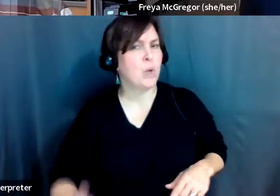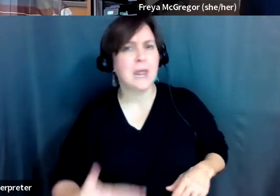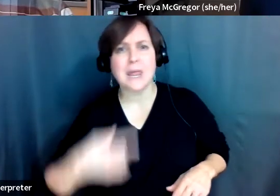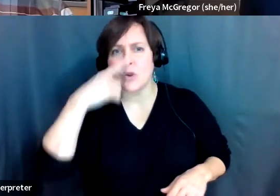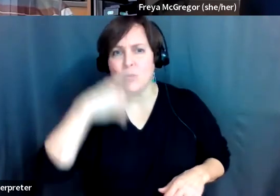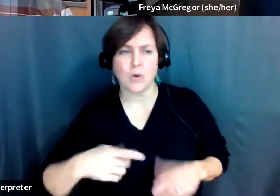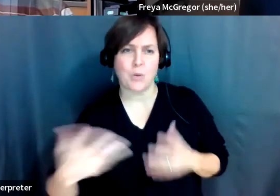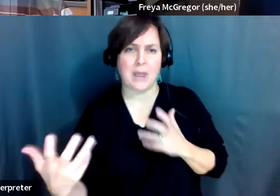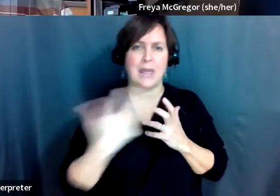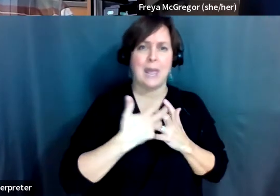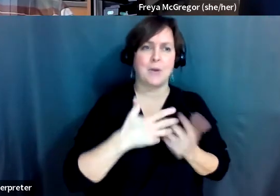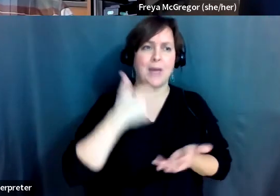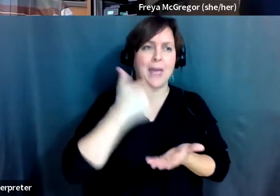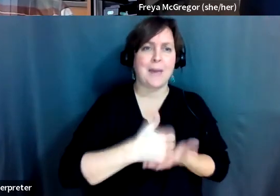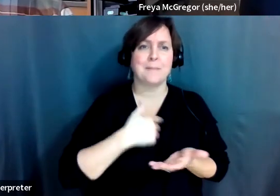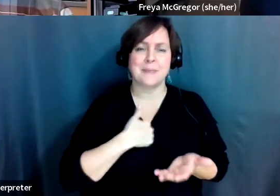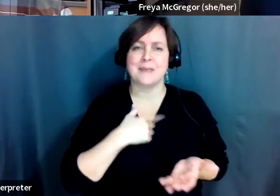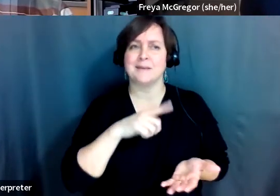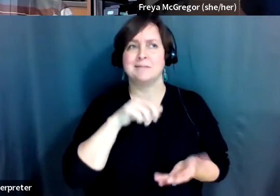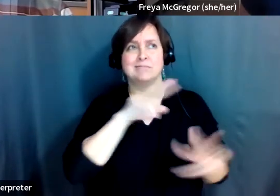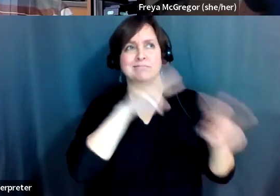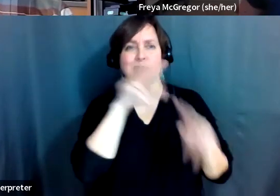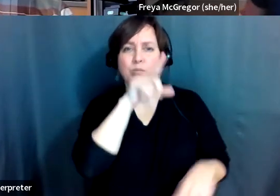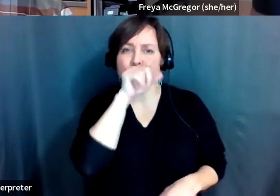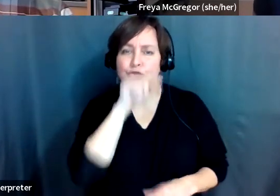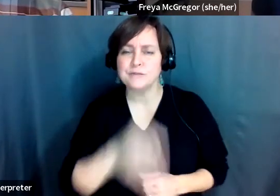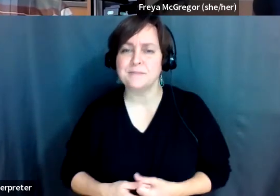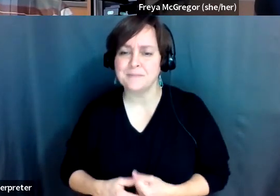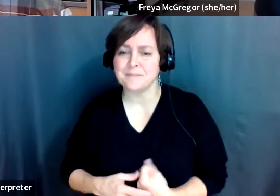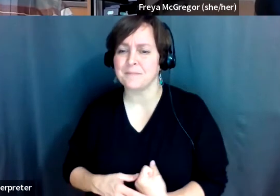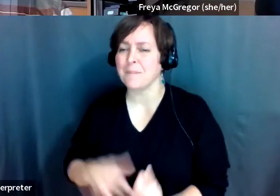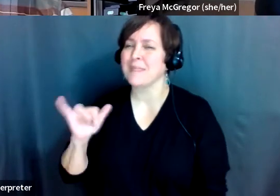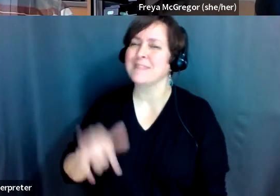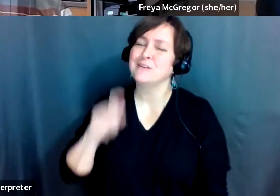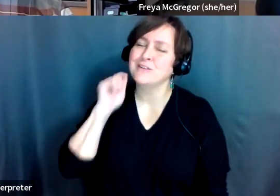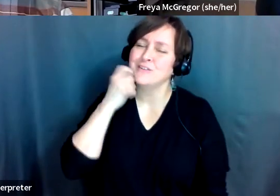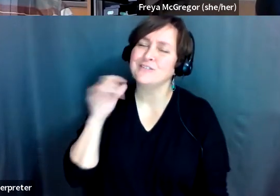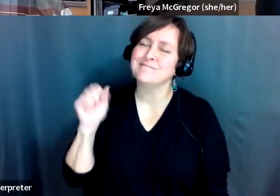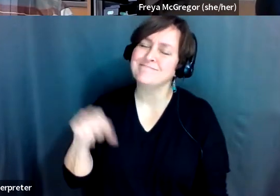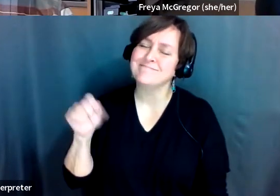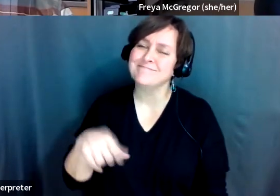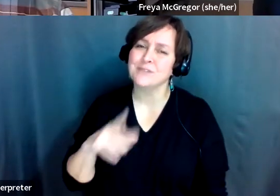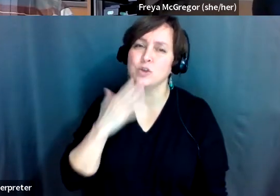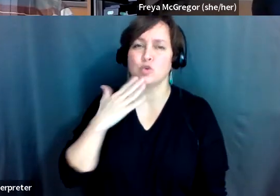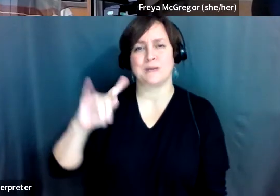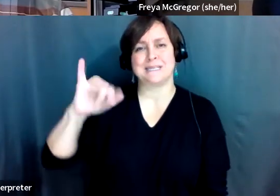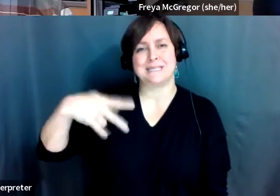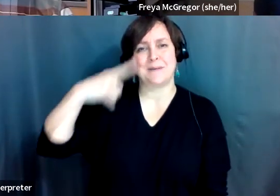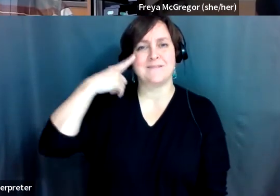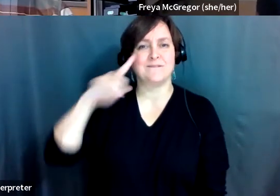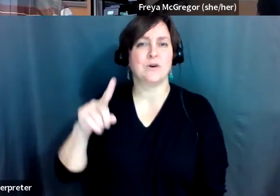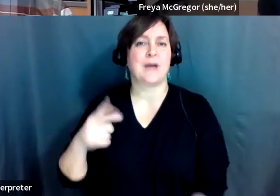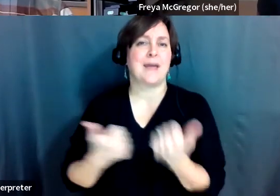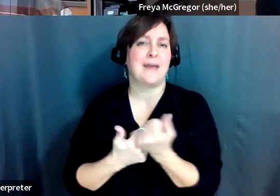accommodate help you bird in the way that you can. Yeah, yeah, yeah. That's really cool to know. It's a great tip for would be allies.